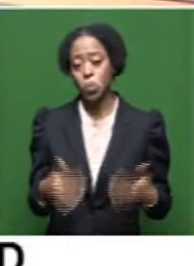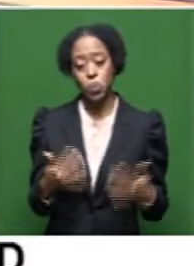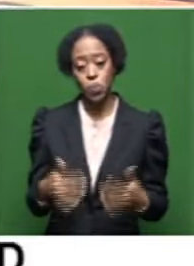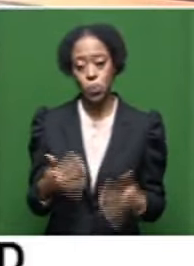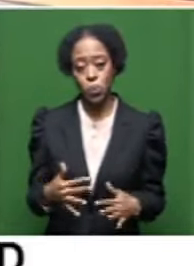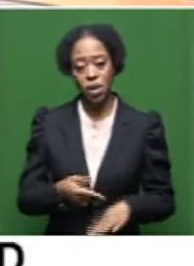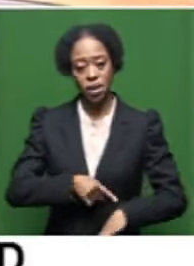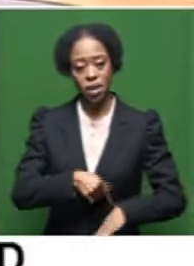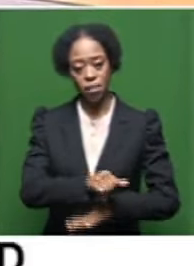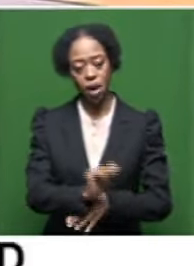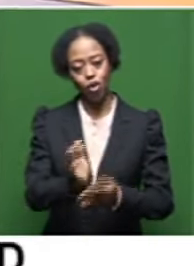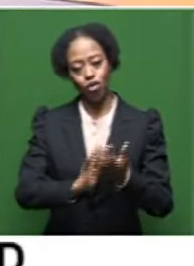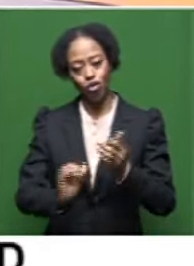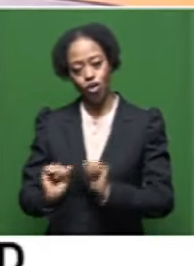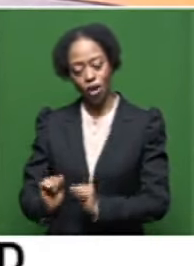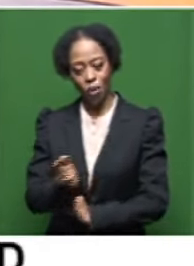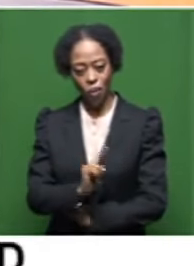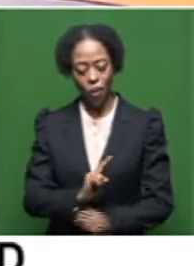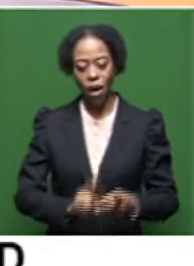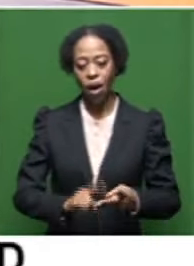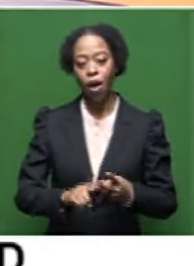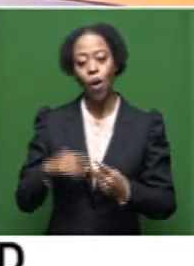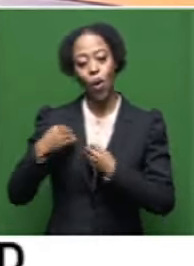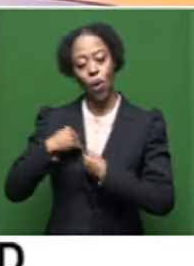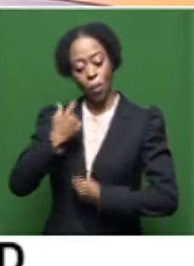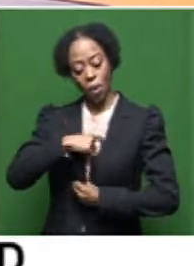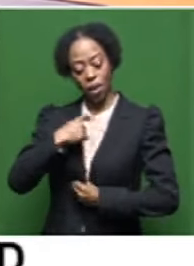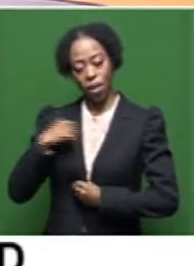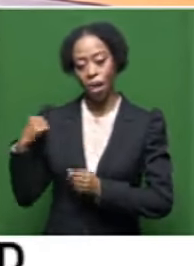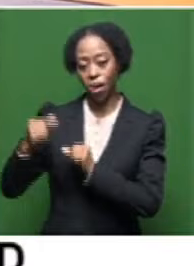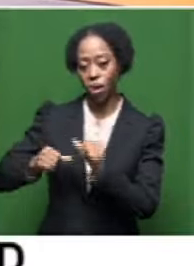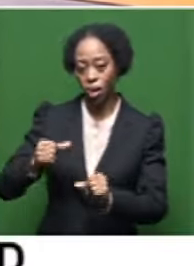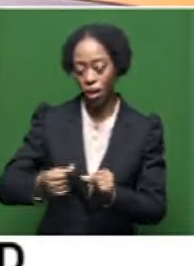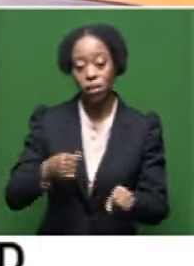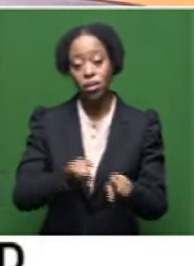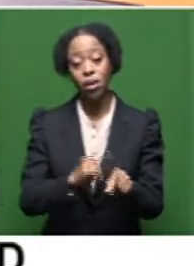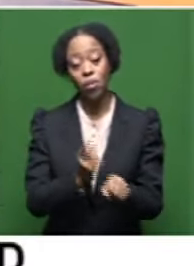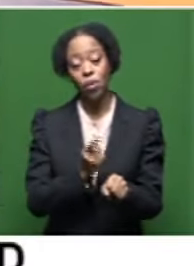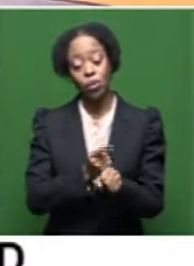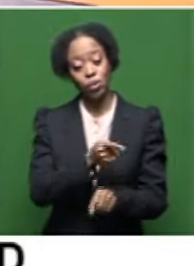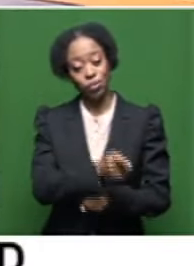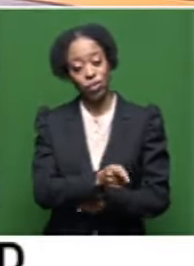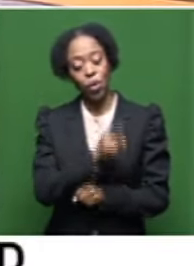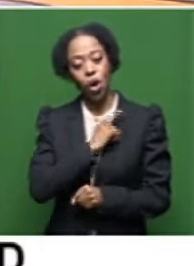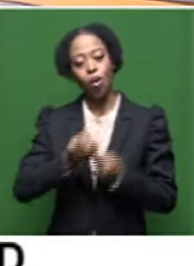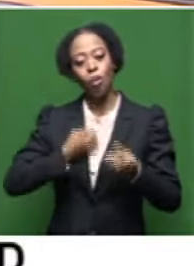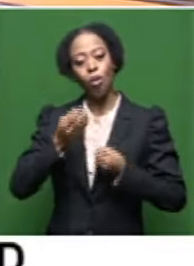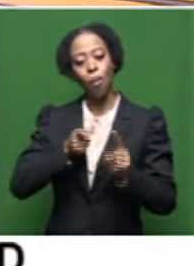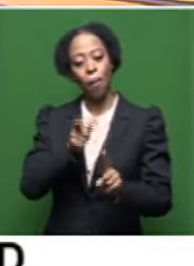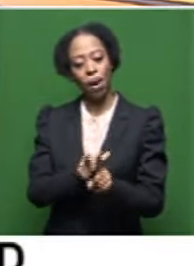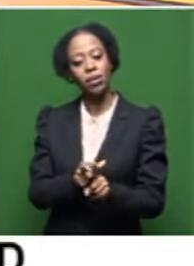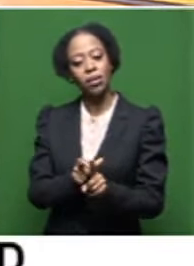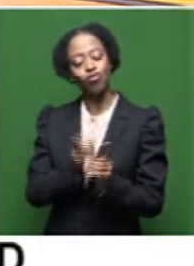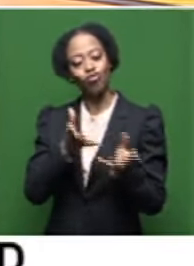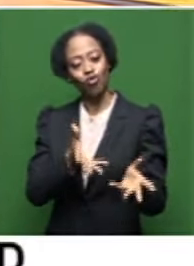his time. He was honest about his own personal journey. Radon, interestingly, Radon was a poet before he was